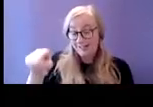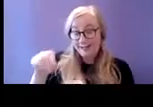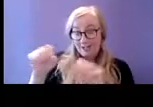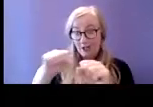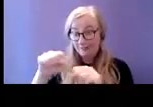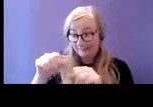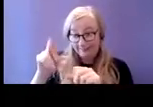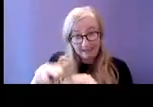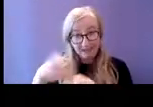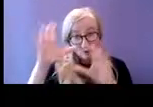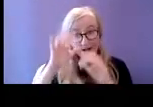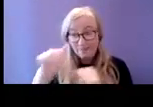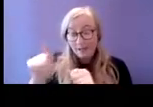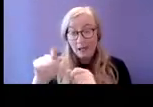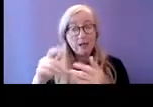comorbidities might arise